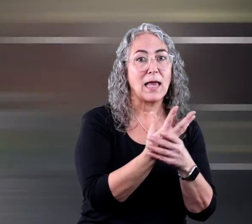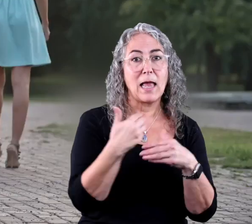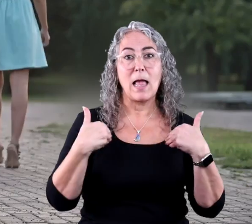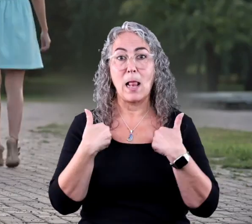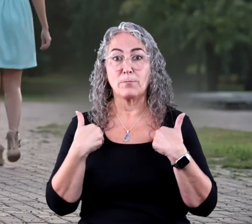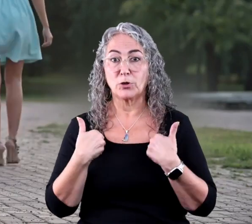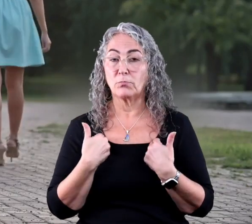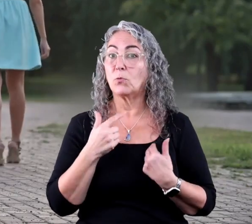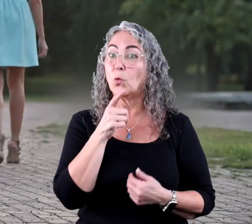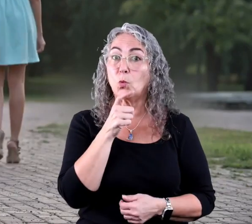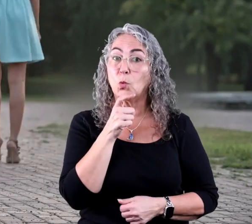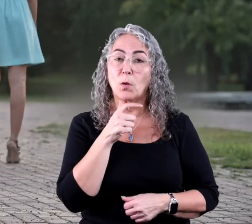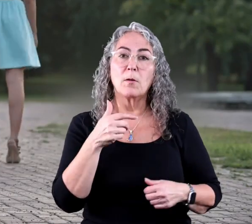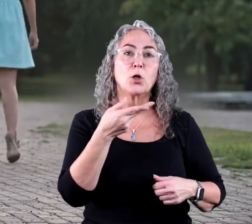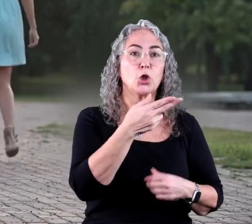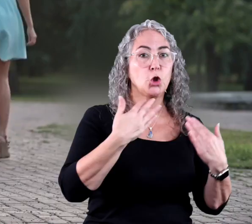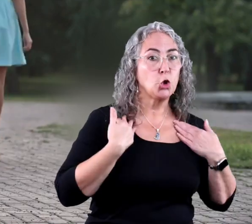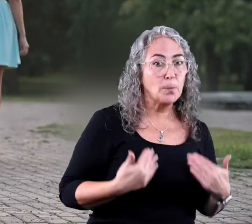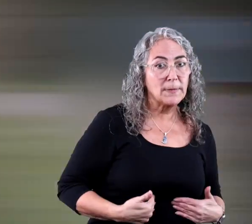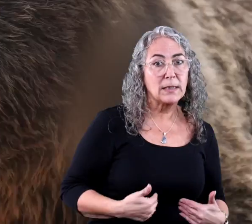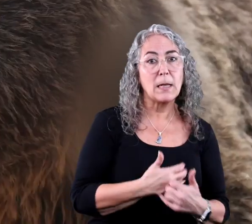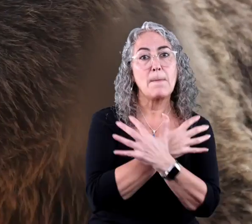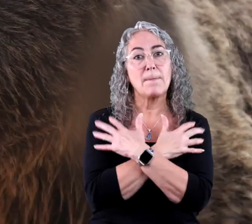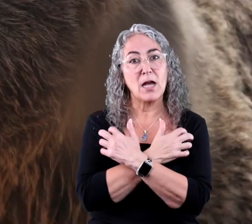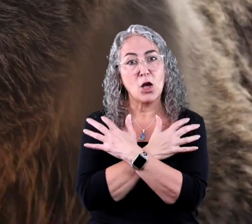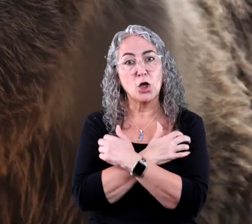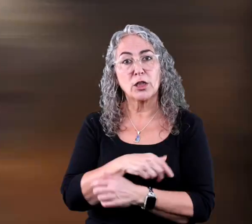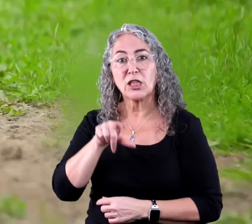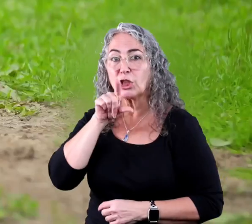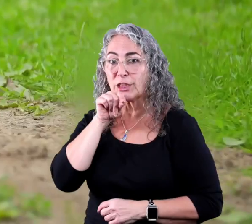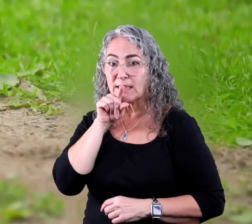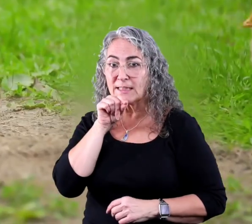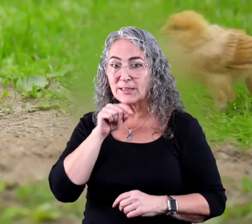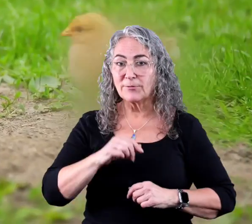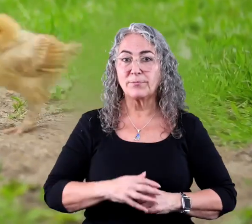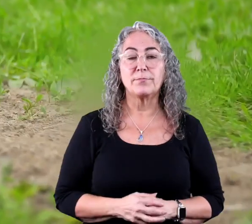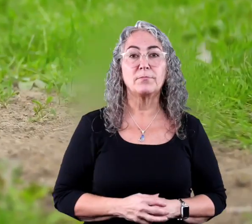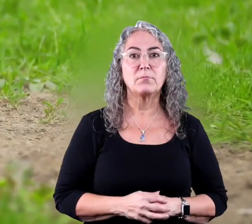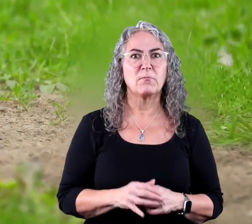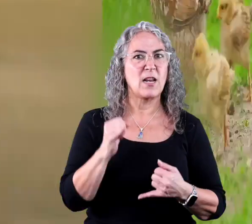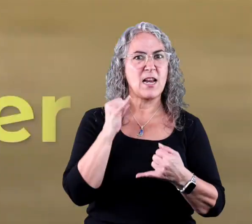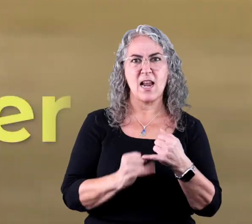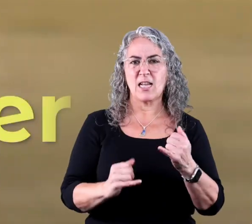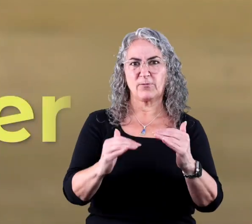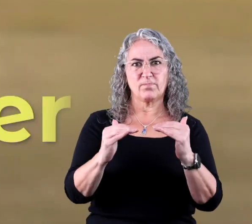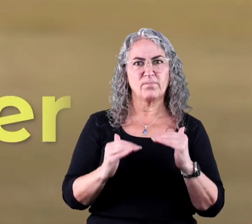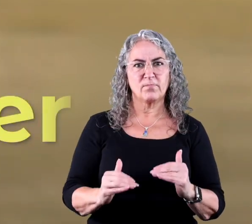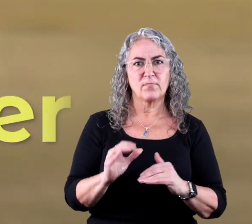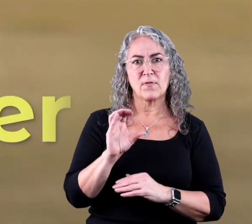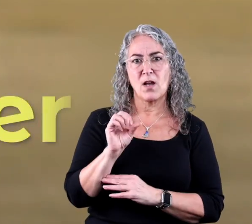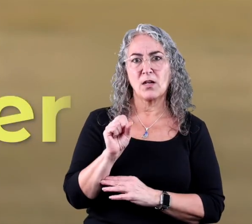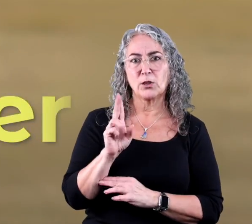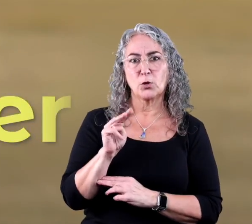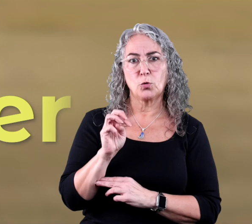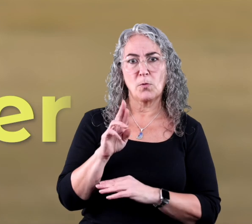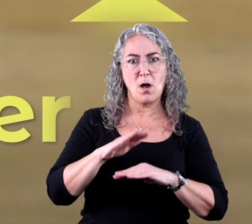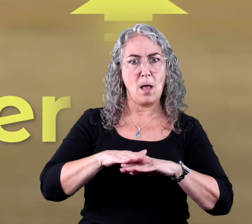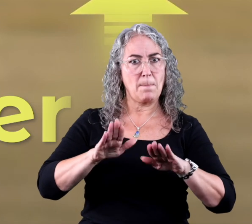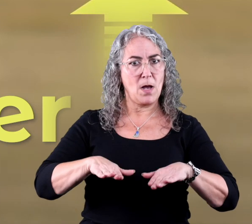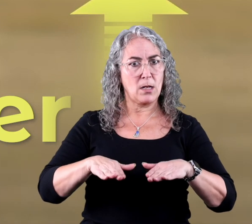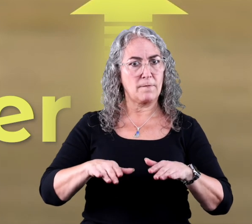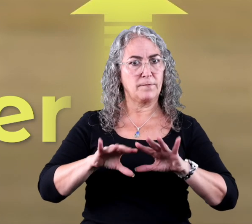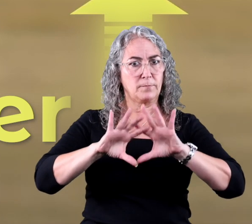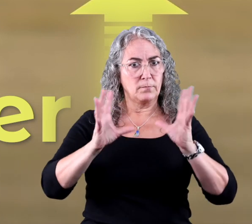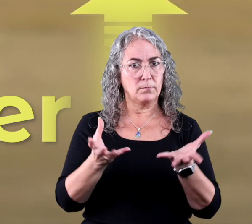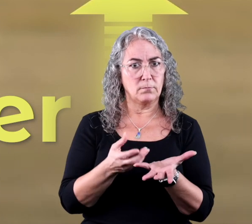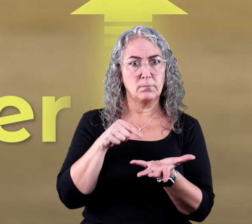Examples include humans, bears, and chickens. The last step or the very bottom of the